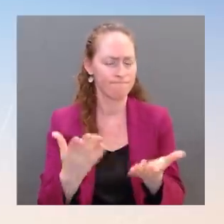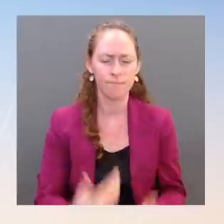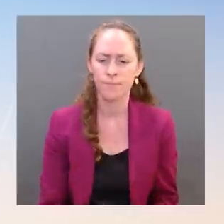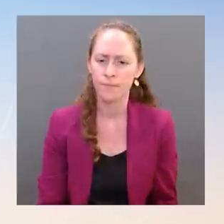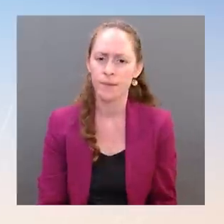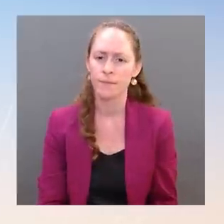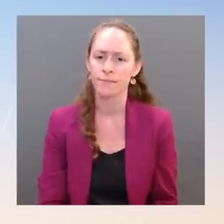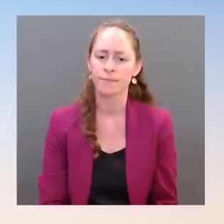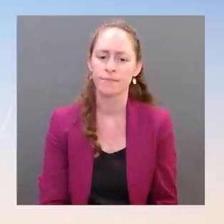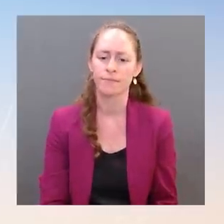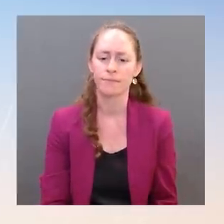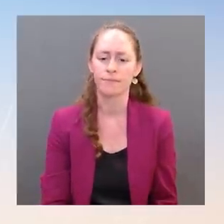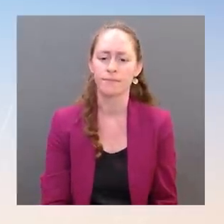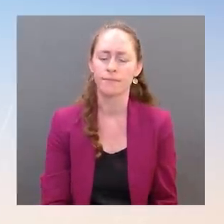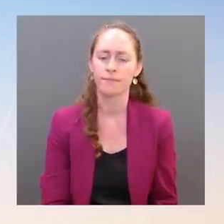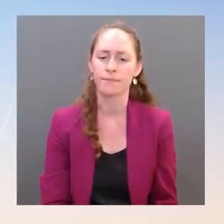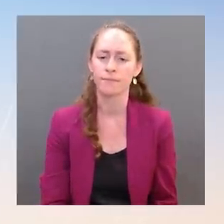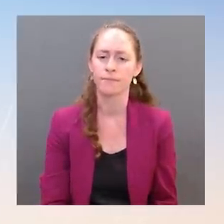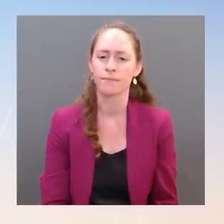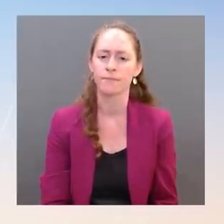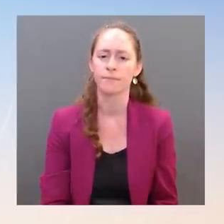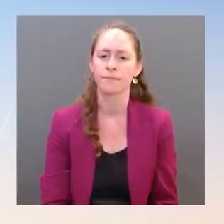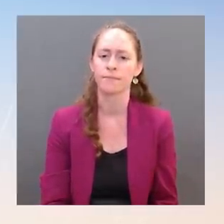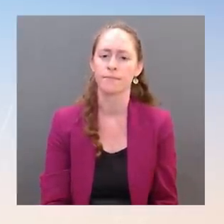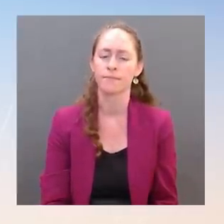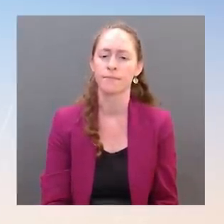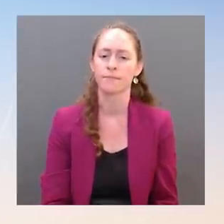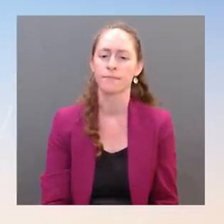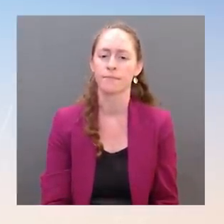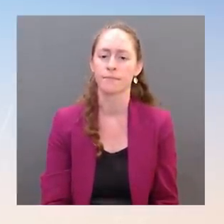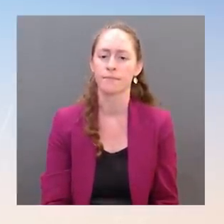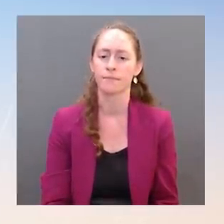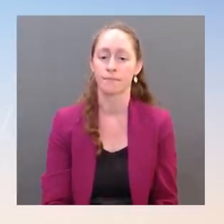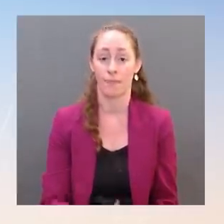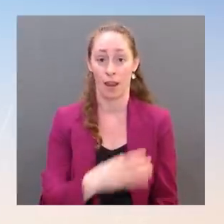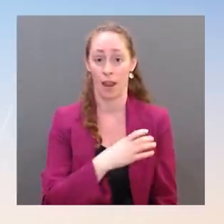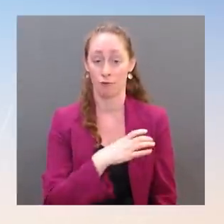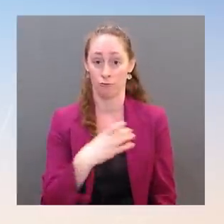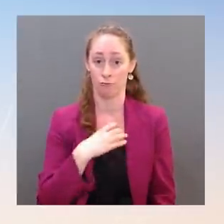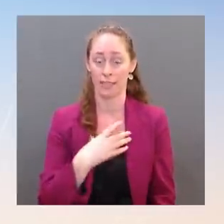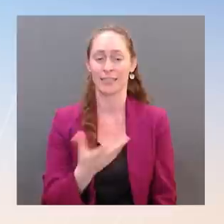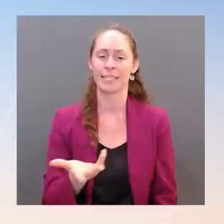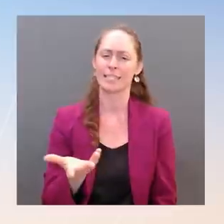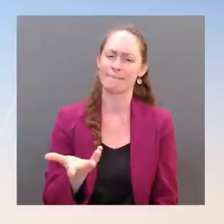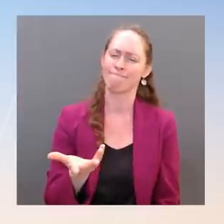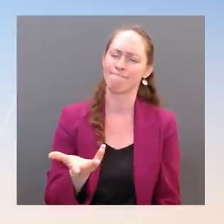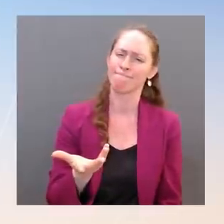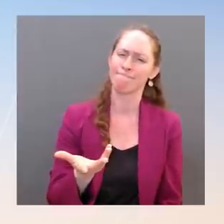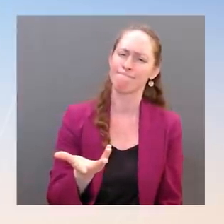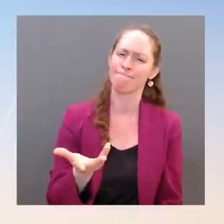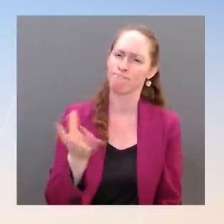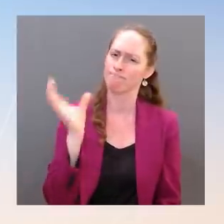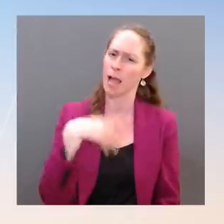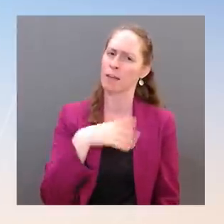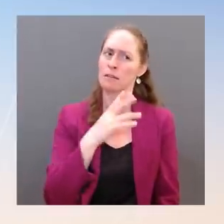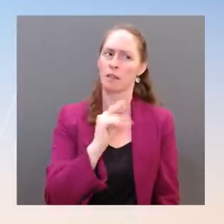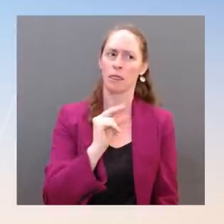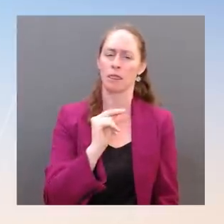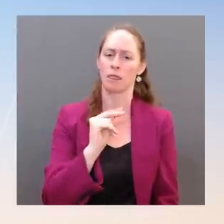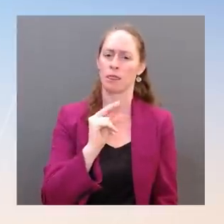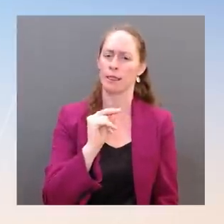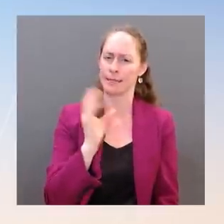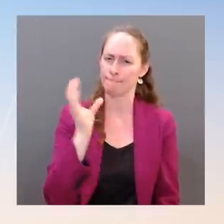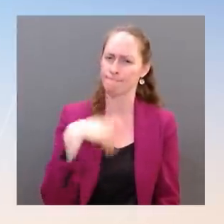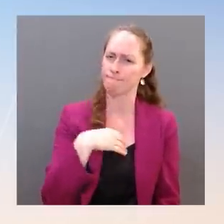congressional pushback to me is a strange premise for a circumstance in which the House of Representatives voted